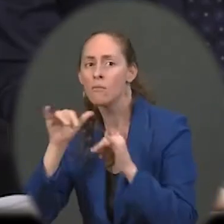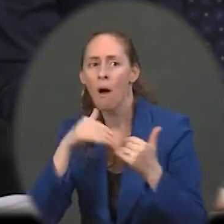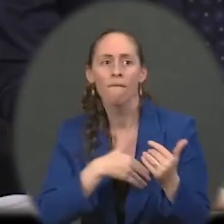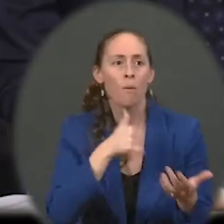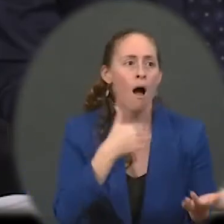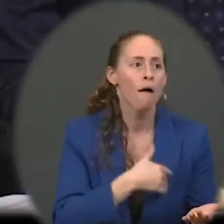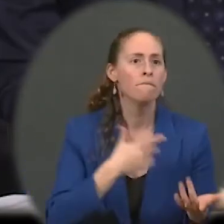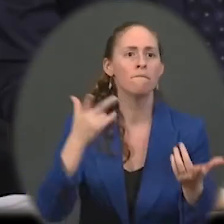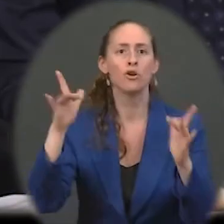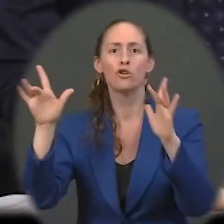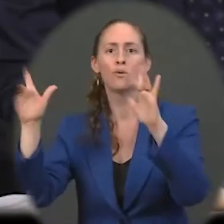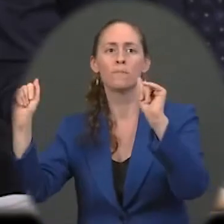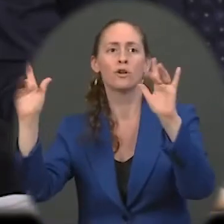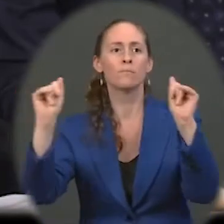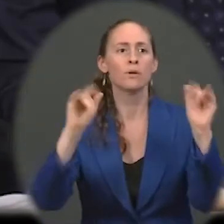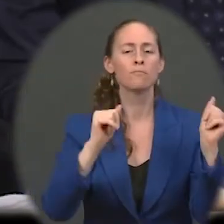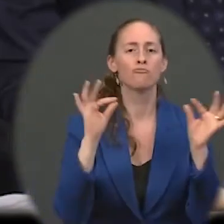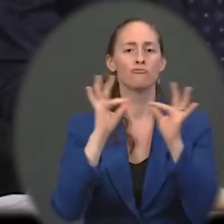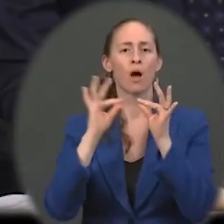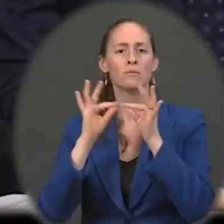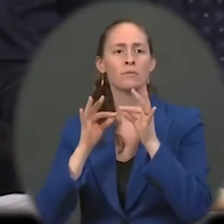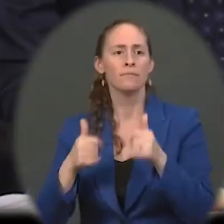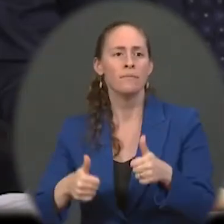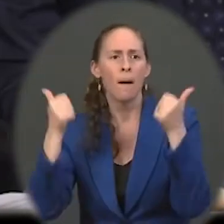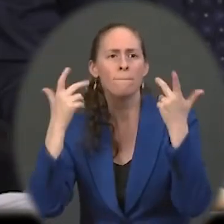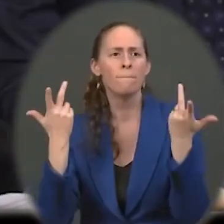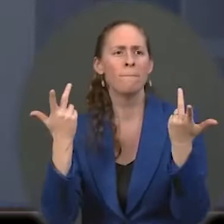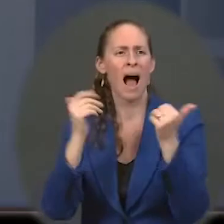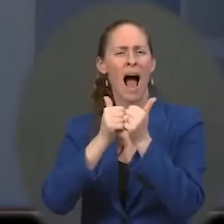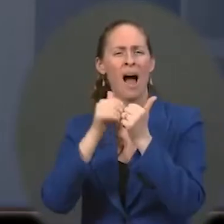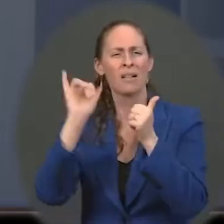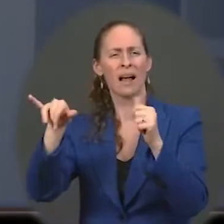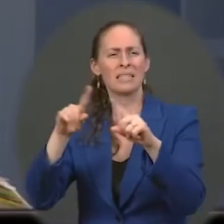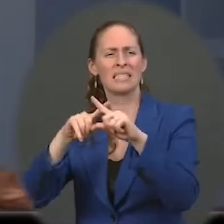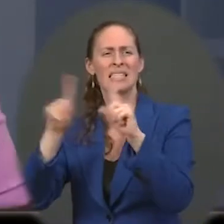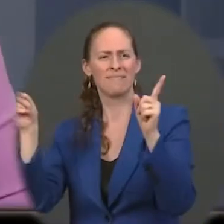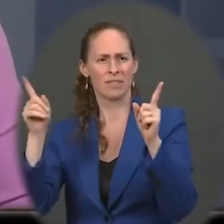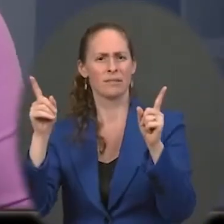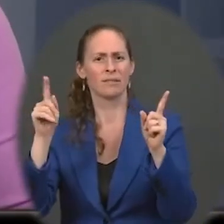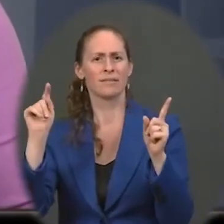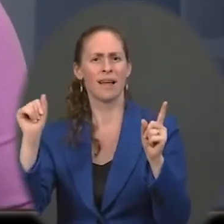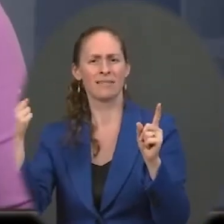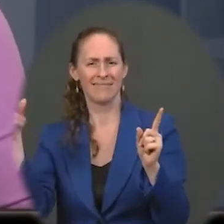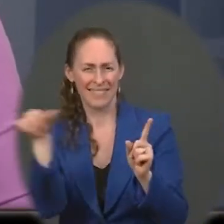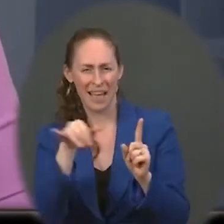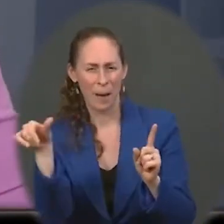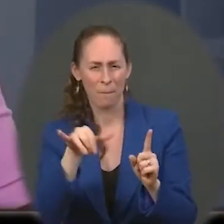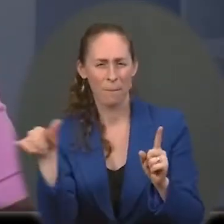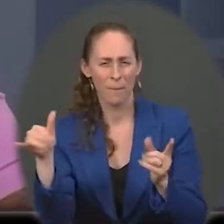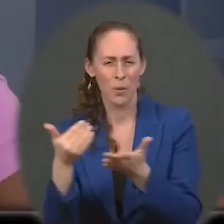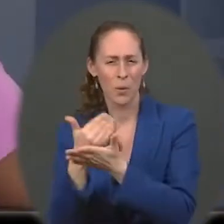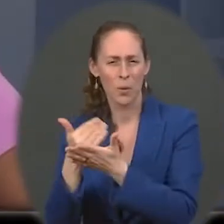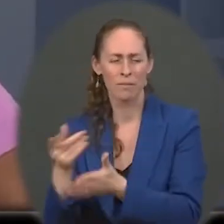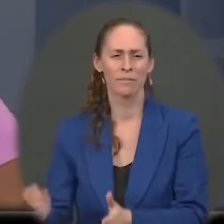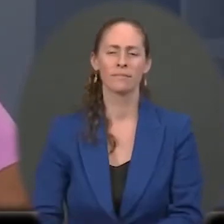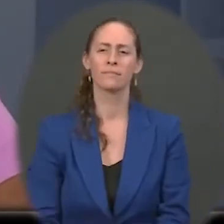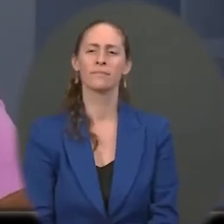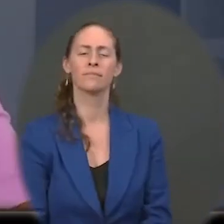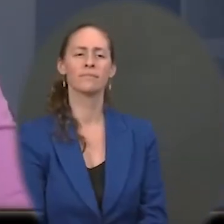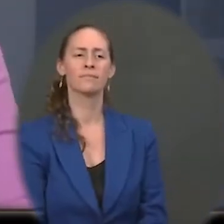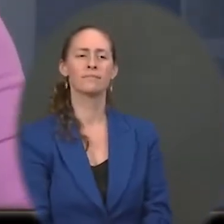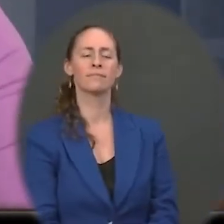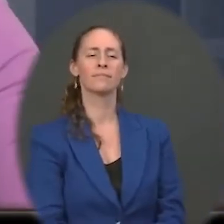people are paying more. And so, how is that any different than a new tax? Ms. So, I would say this. You know, we are